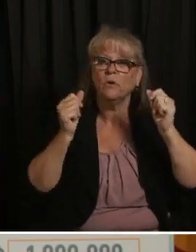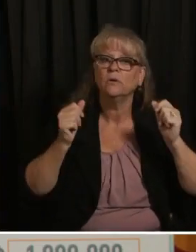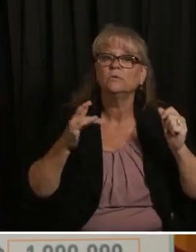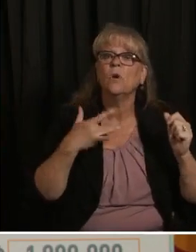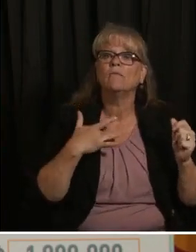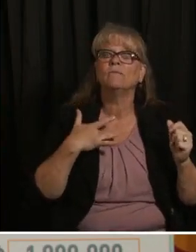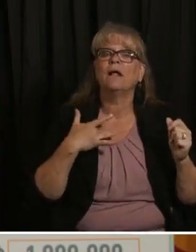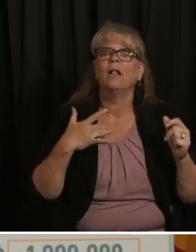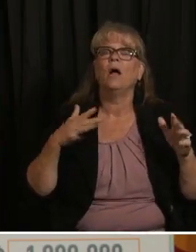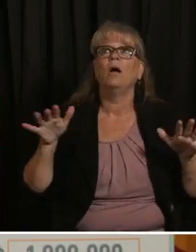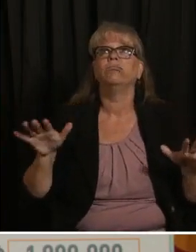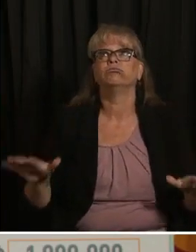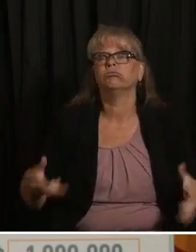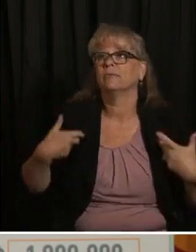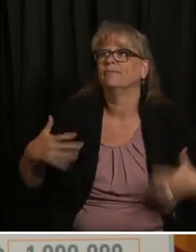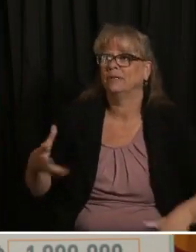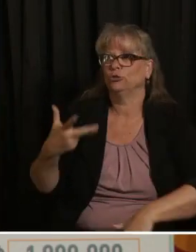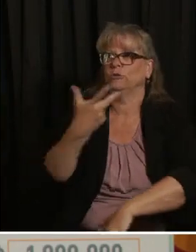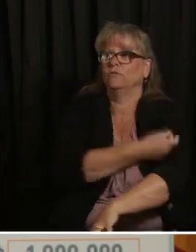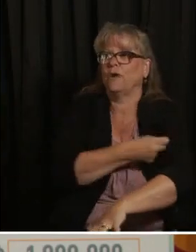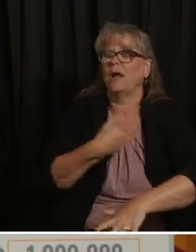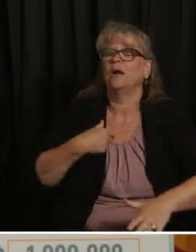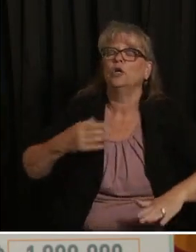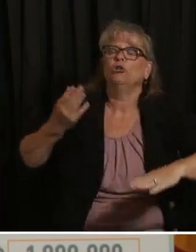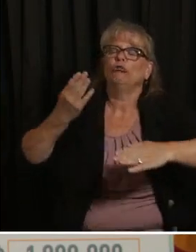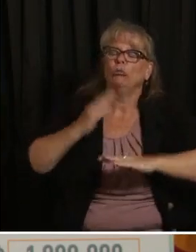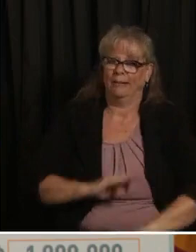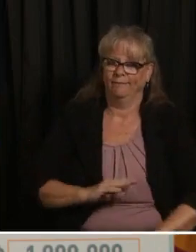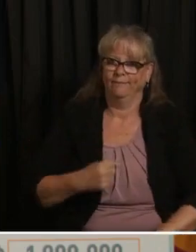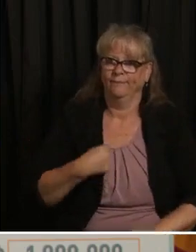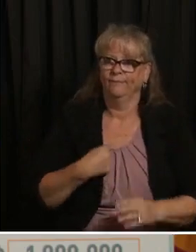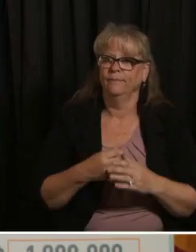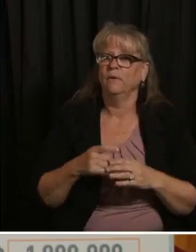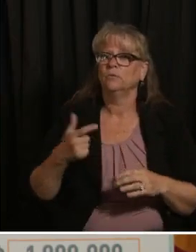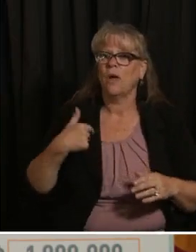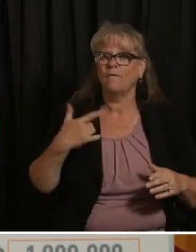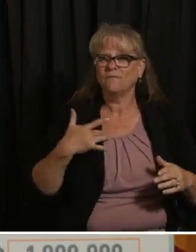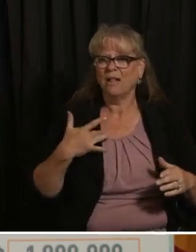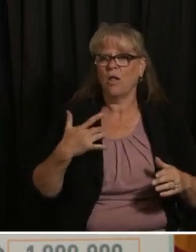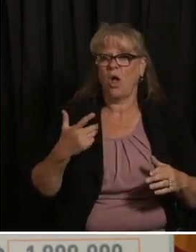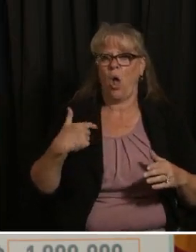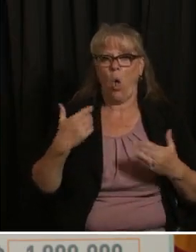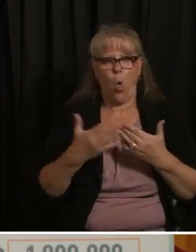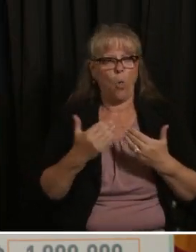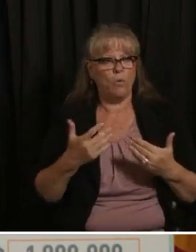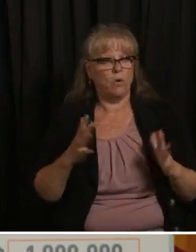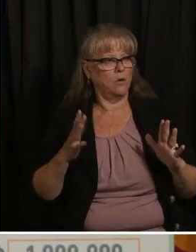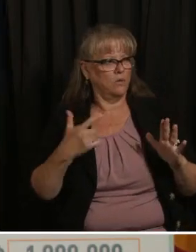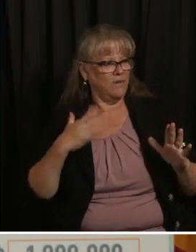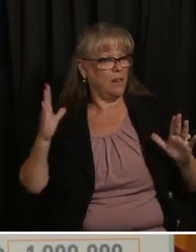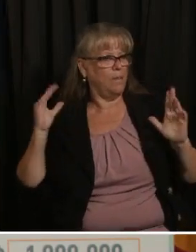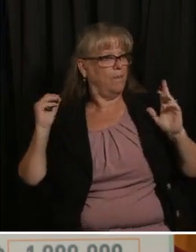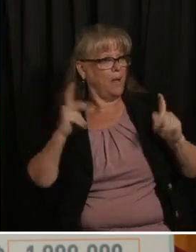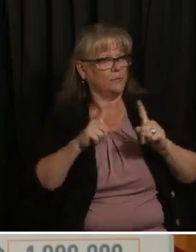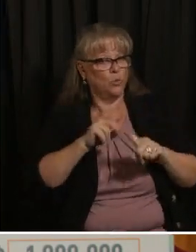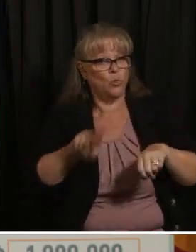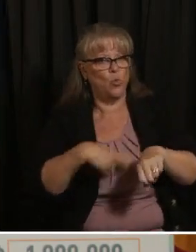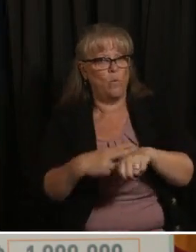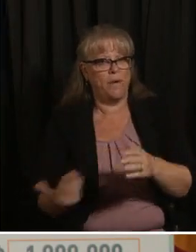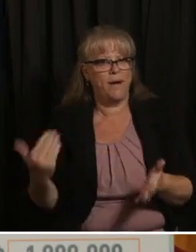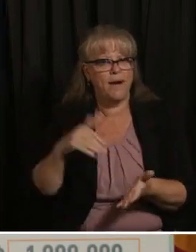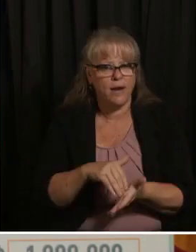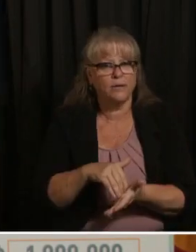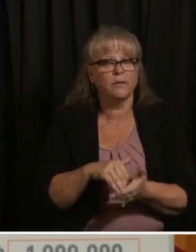of course a major change in lifestyle we're almost back to what i would call a normal lifestyle i'm a big proponent of